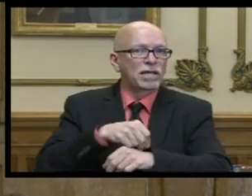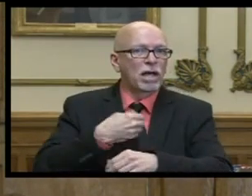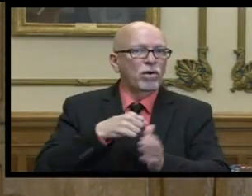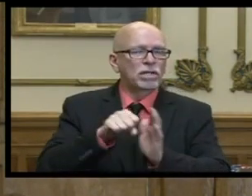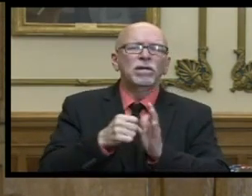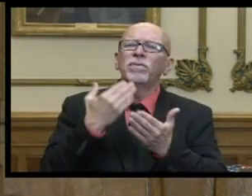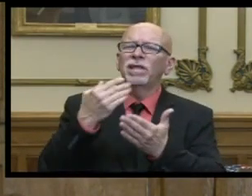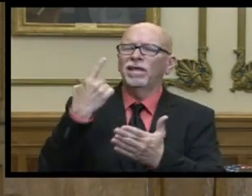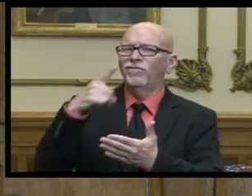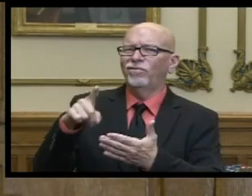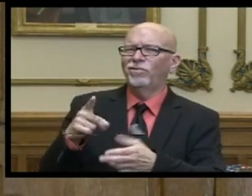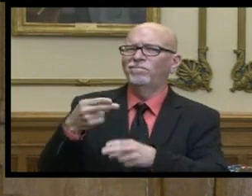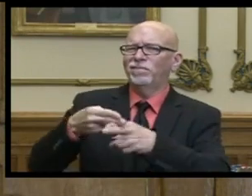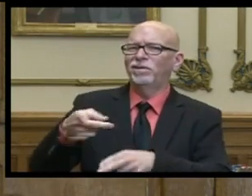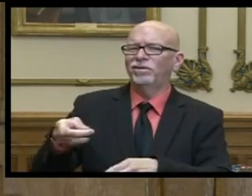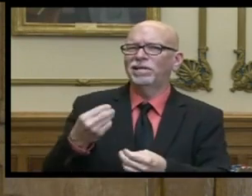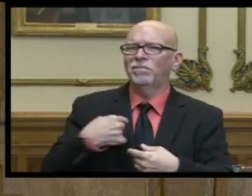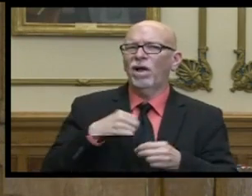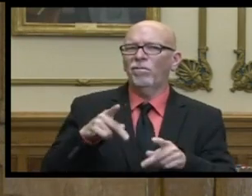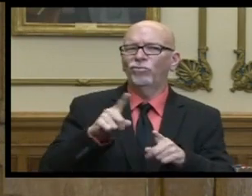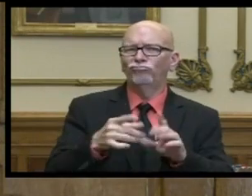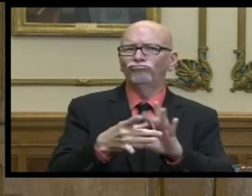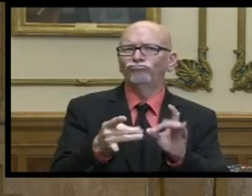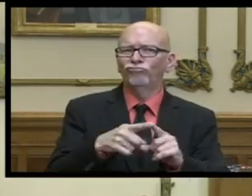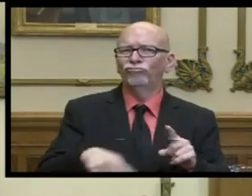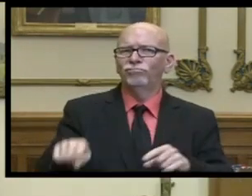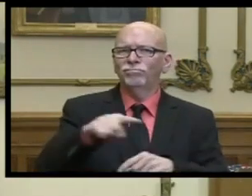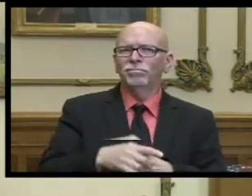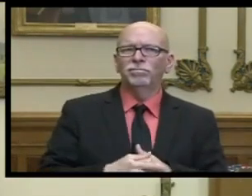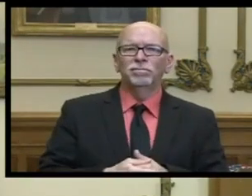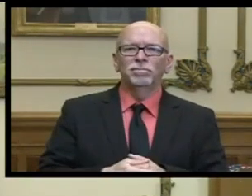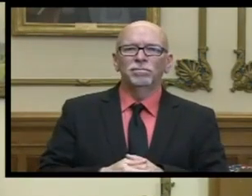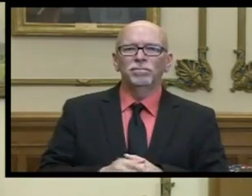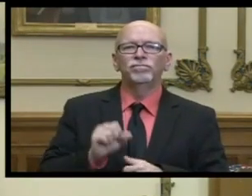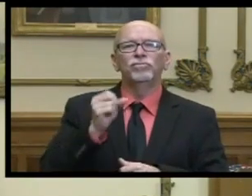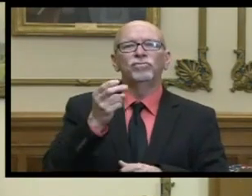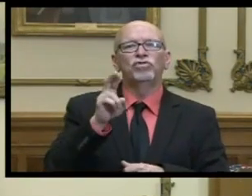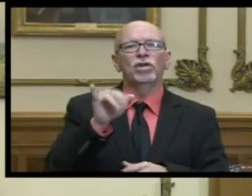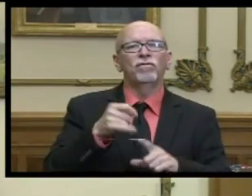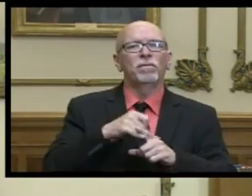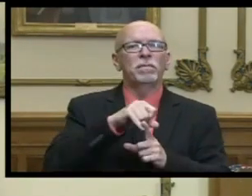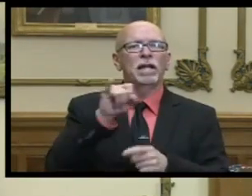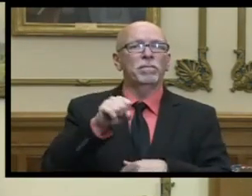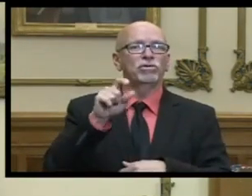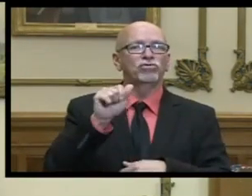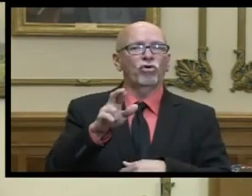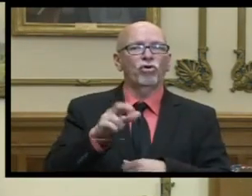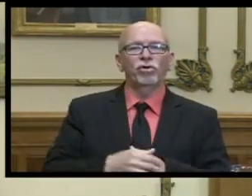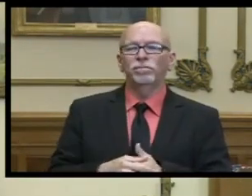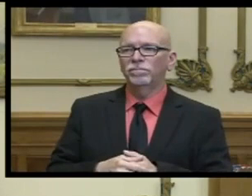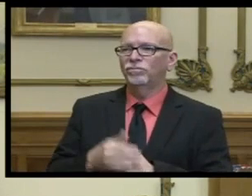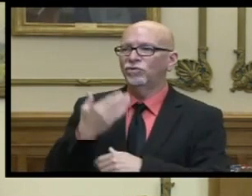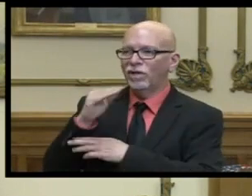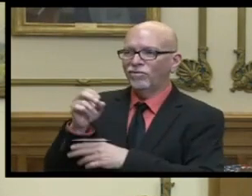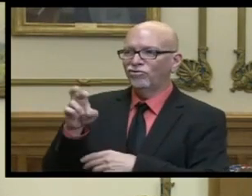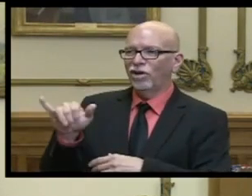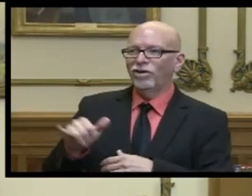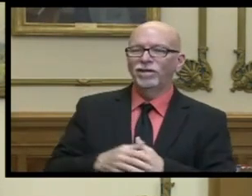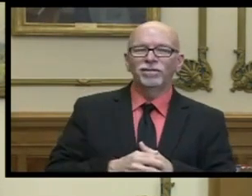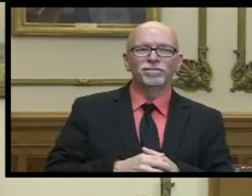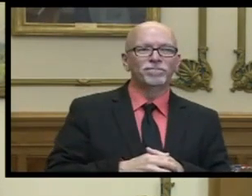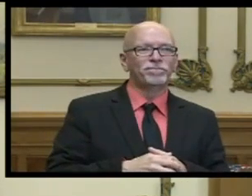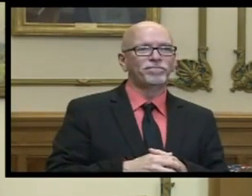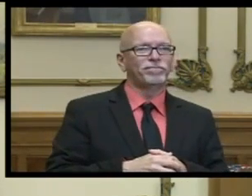so thank you for highlighting that and giving me the opportunity to to bring that up sherry with the indianapolis star afternoon sherry